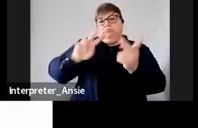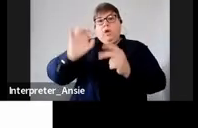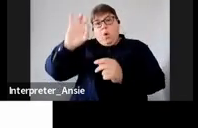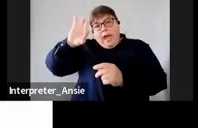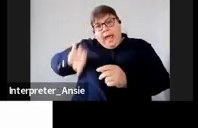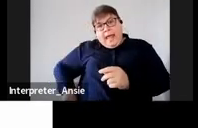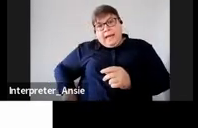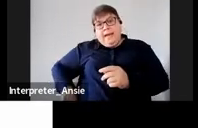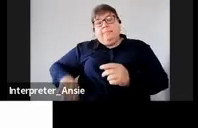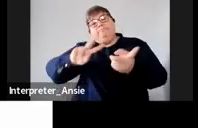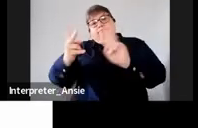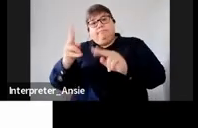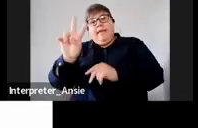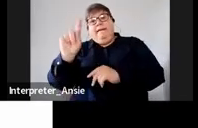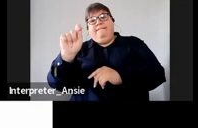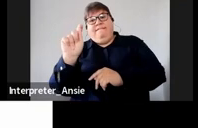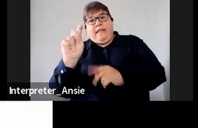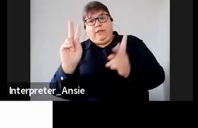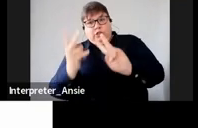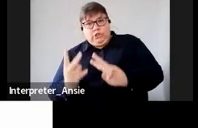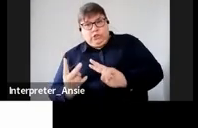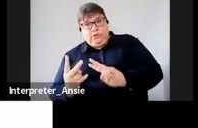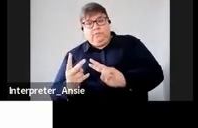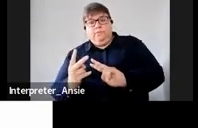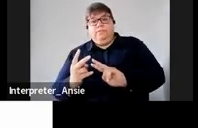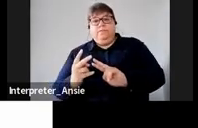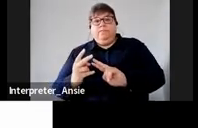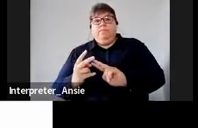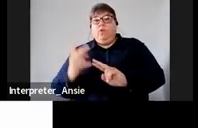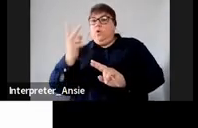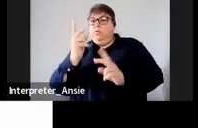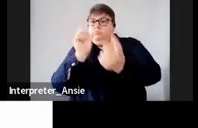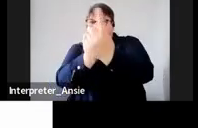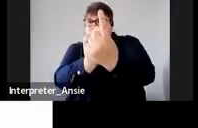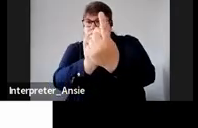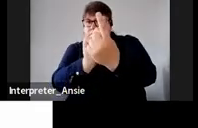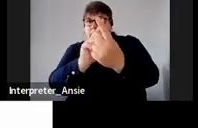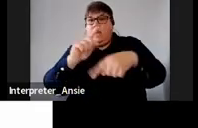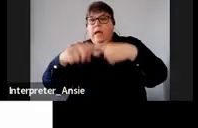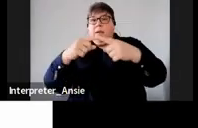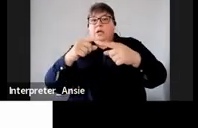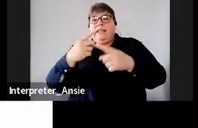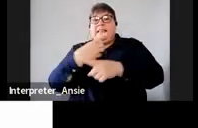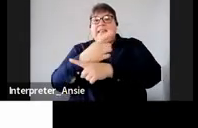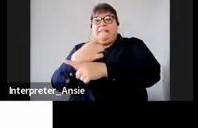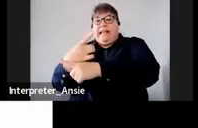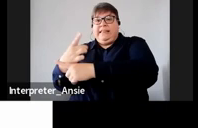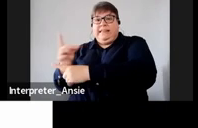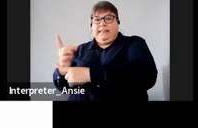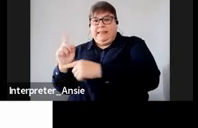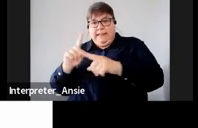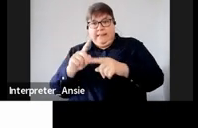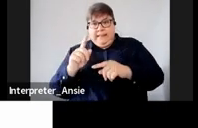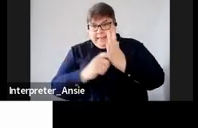vet and provisional tax also the capital gains tax inclusive of the dividends tax for record keeping